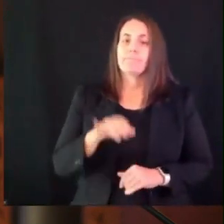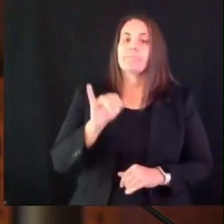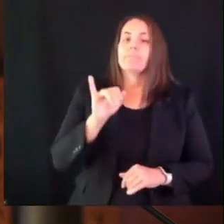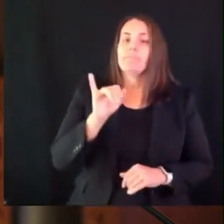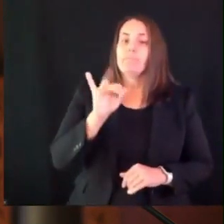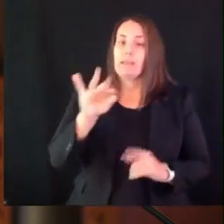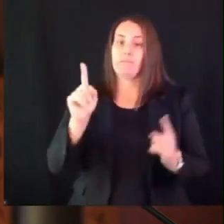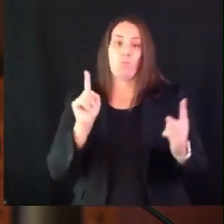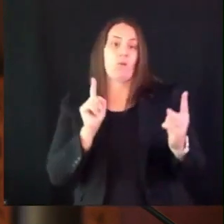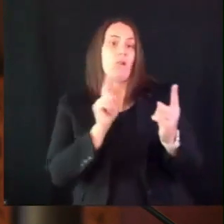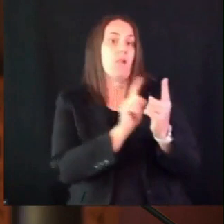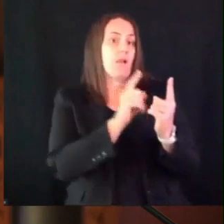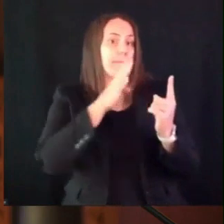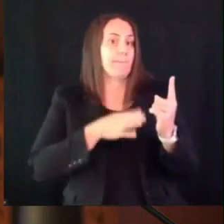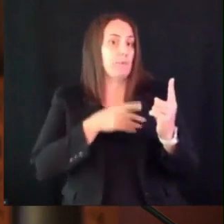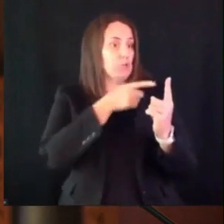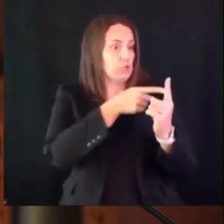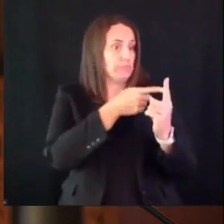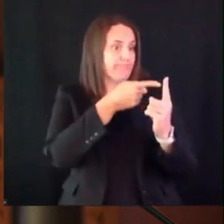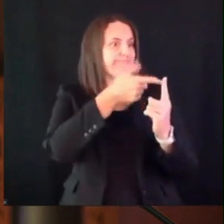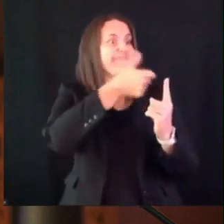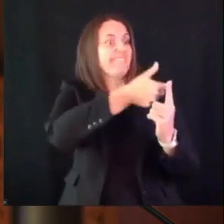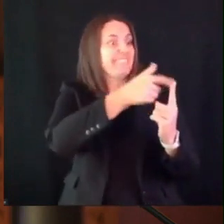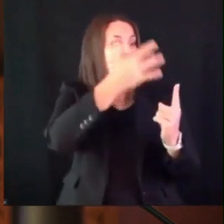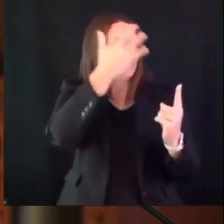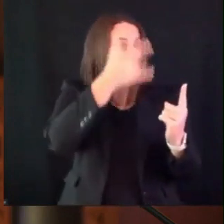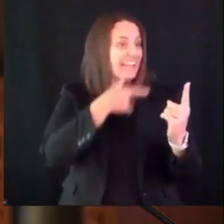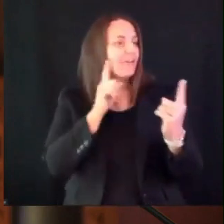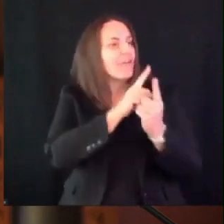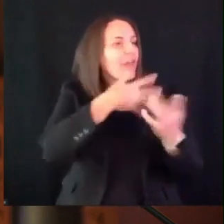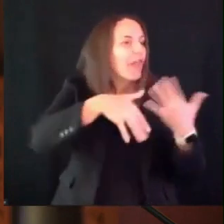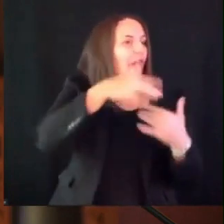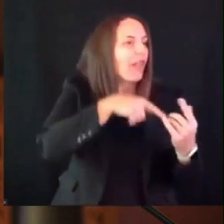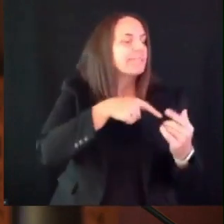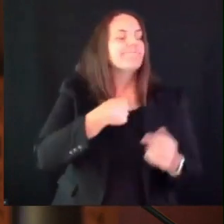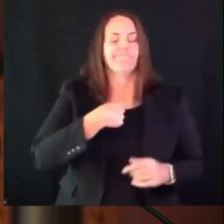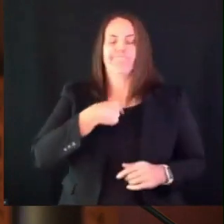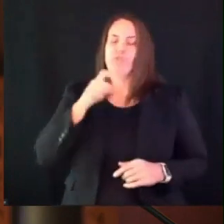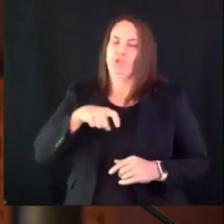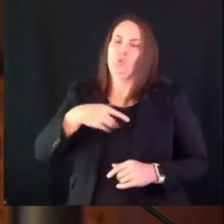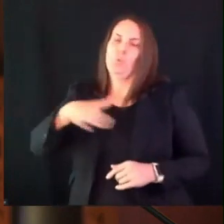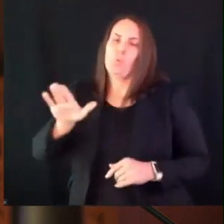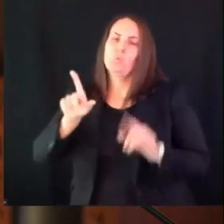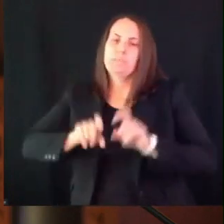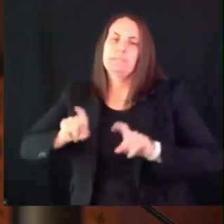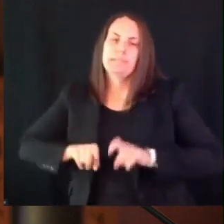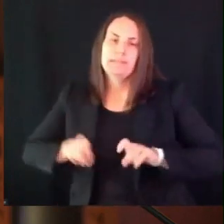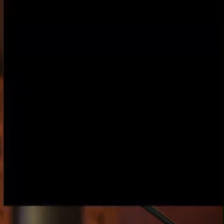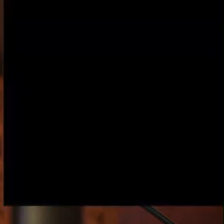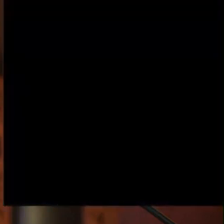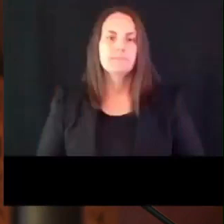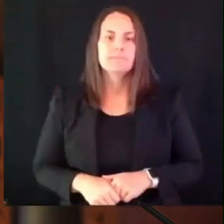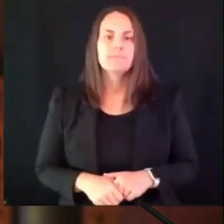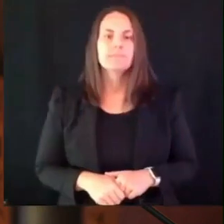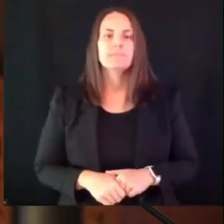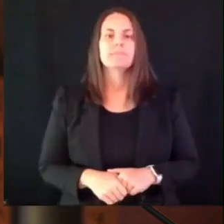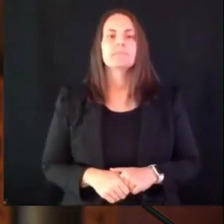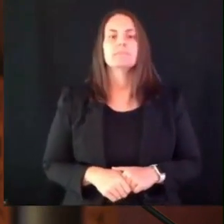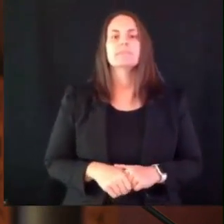and while you await the call from a contact tracer reach out to your close contacts and ask them to do the same